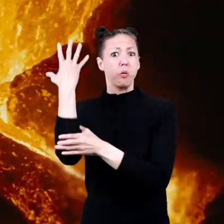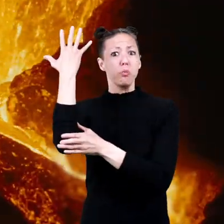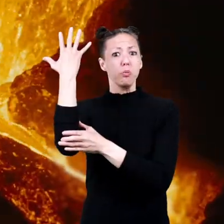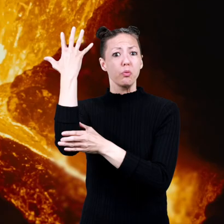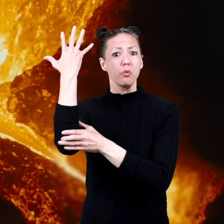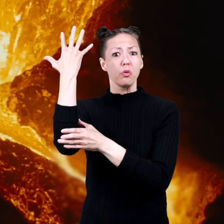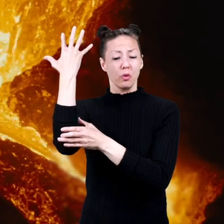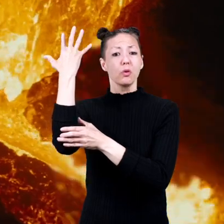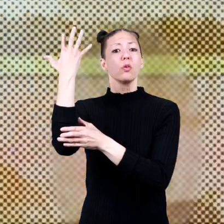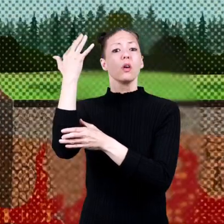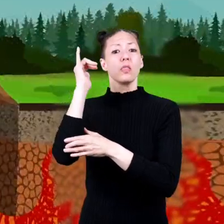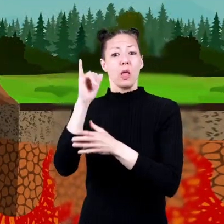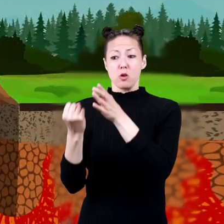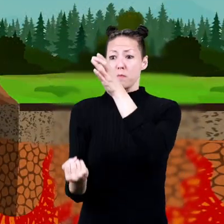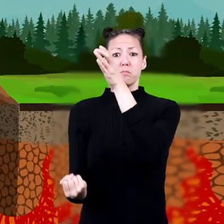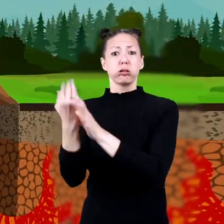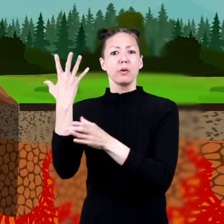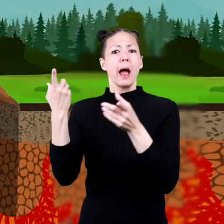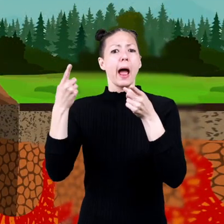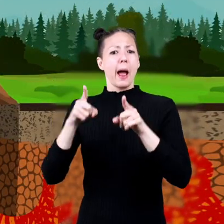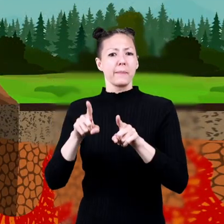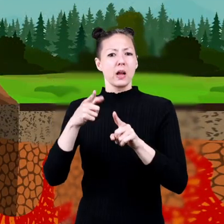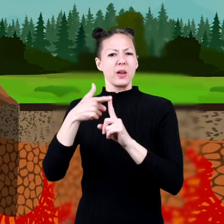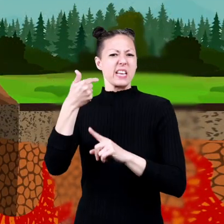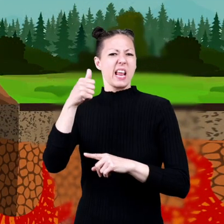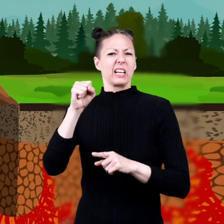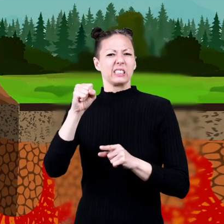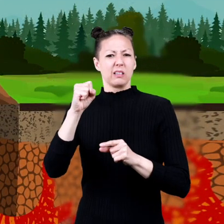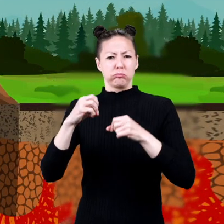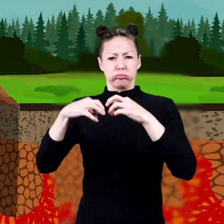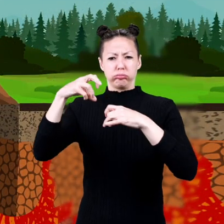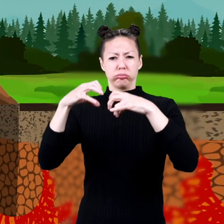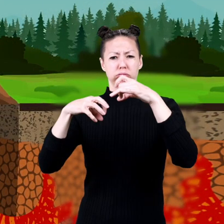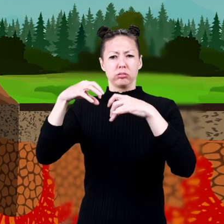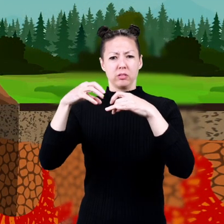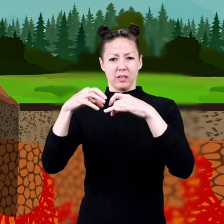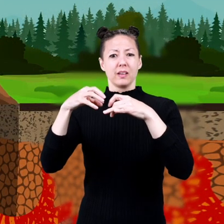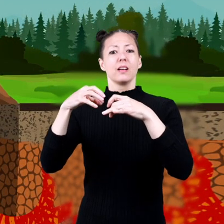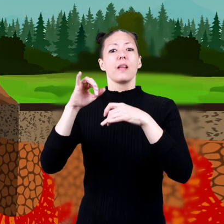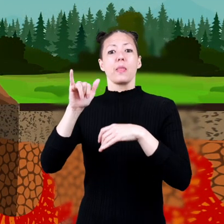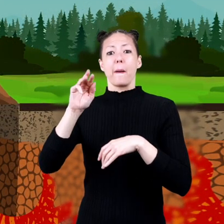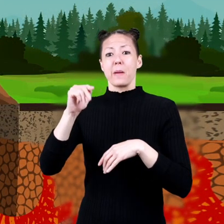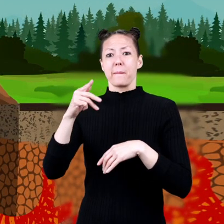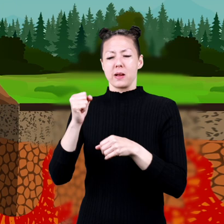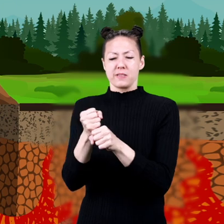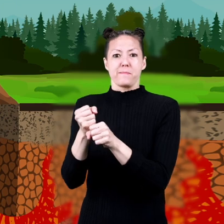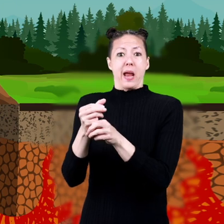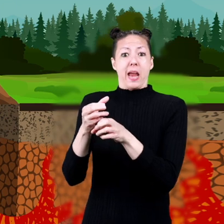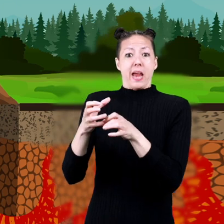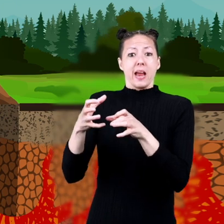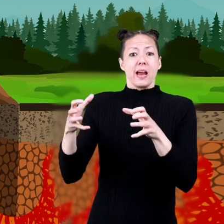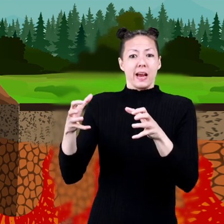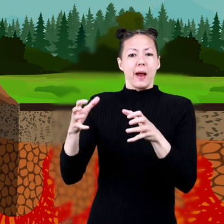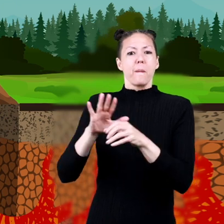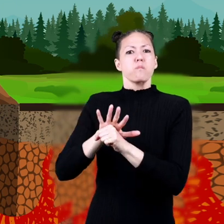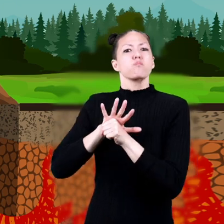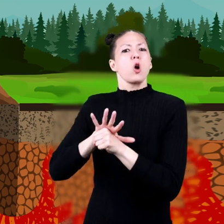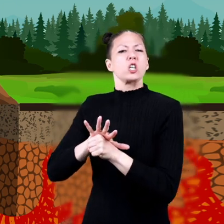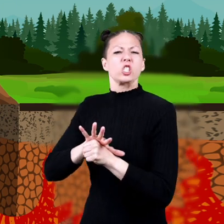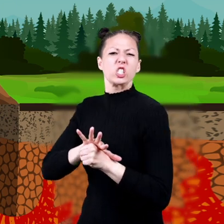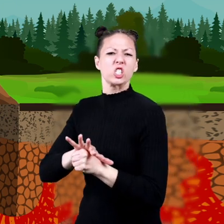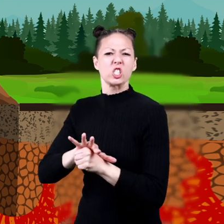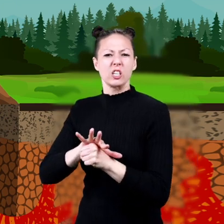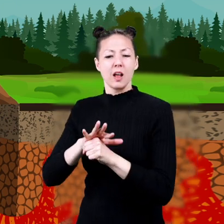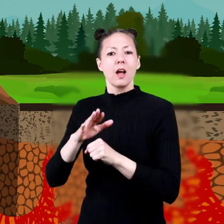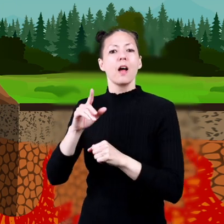when it erupts eruption happens when gas bubbles inside the magma expand and make the